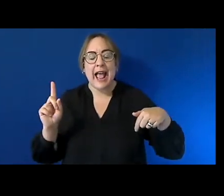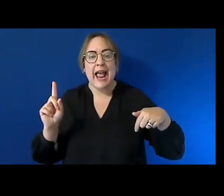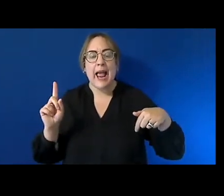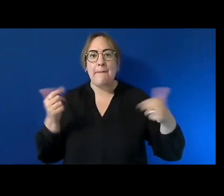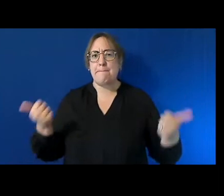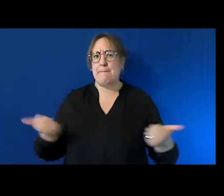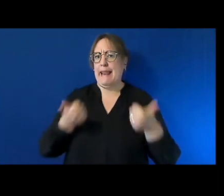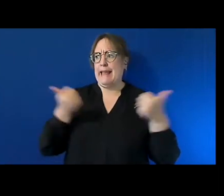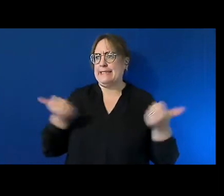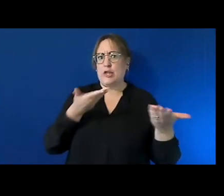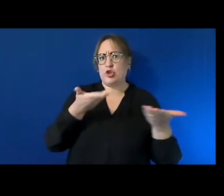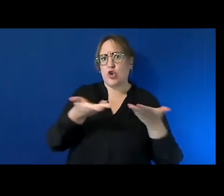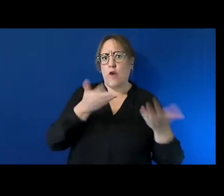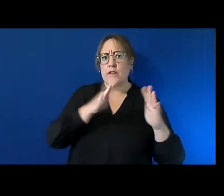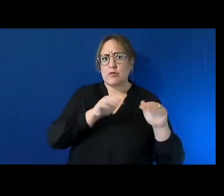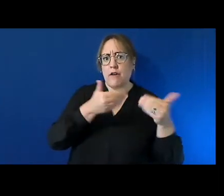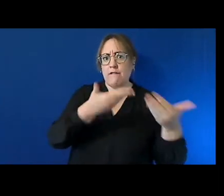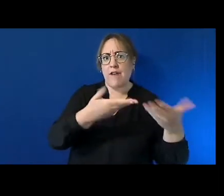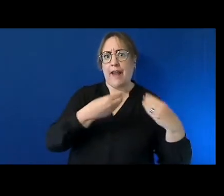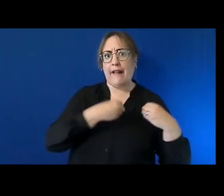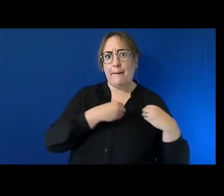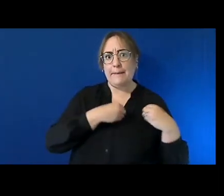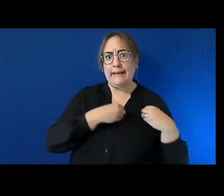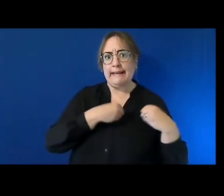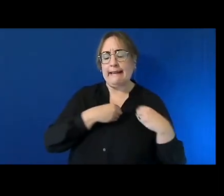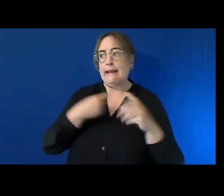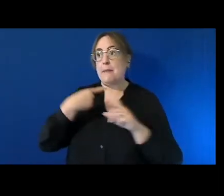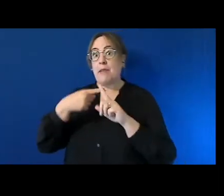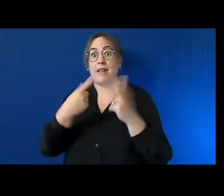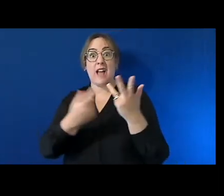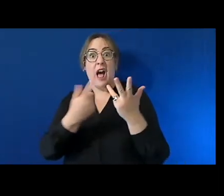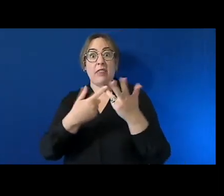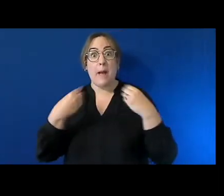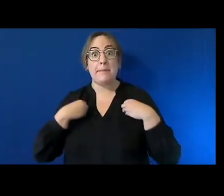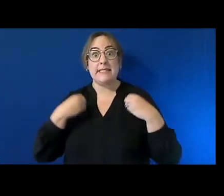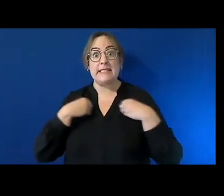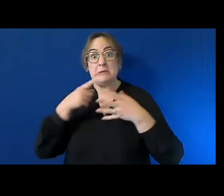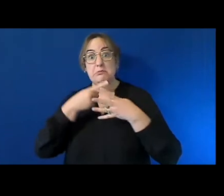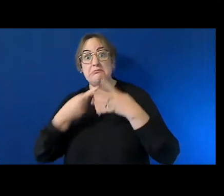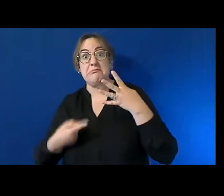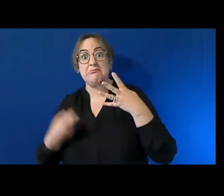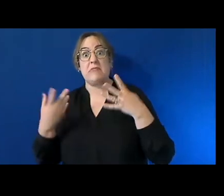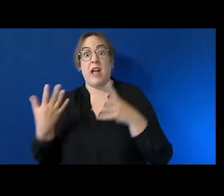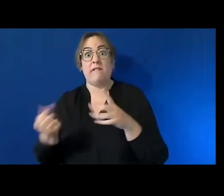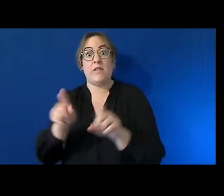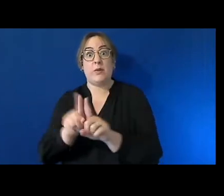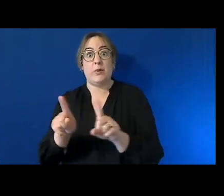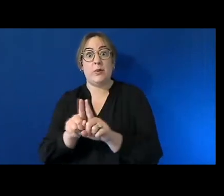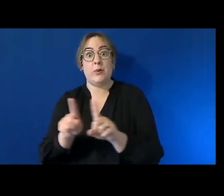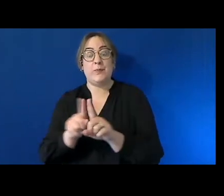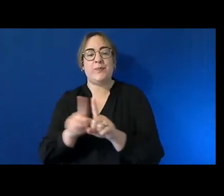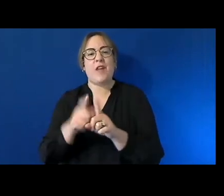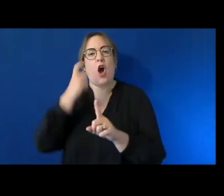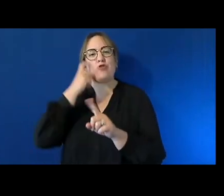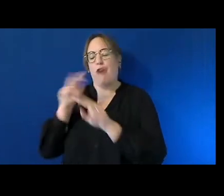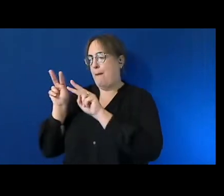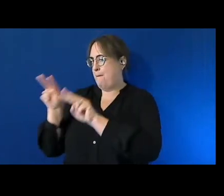service provider angle um some others um and maybe if can just put in the chat function the others i'll try to monitor